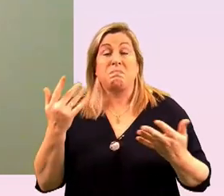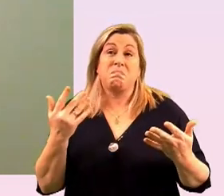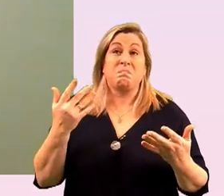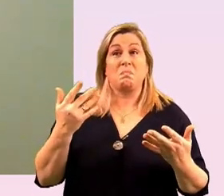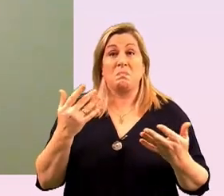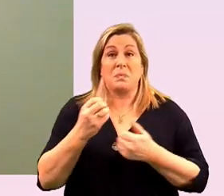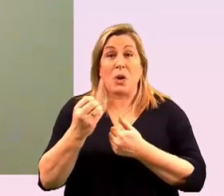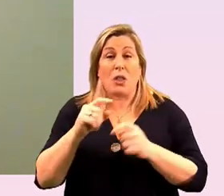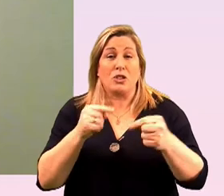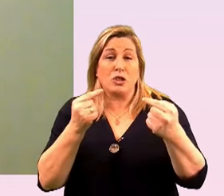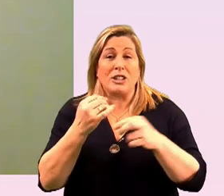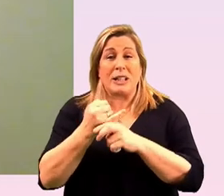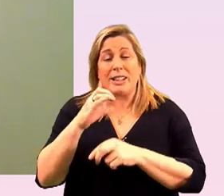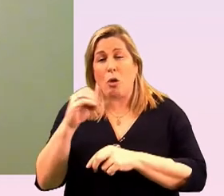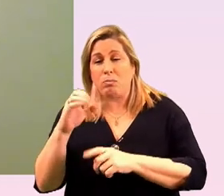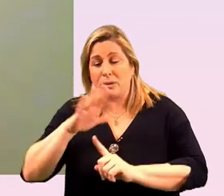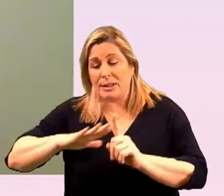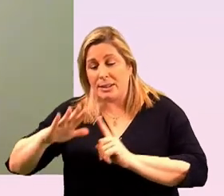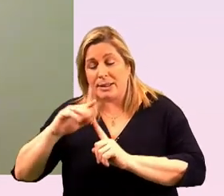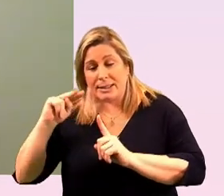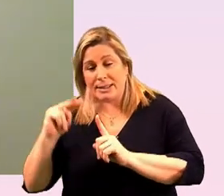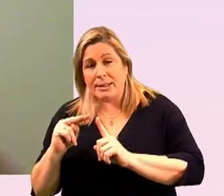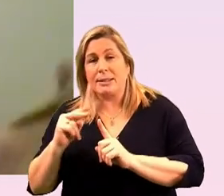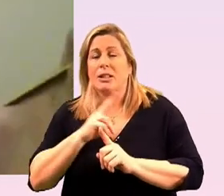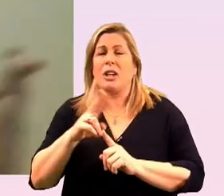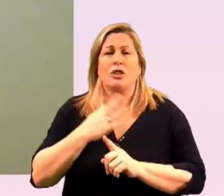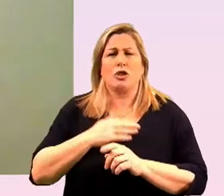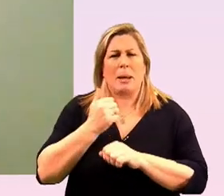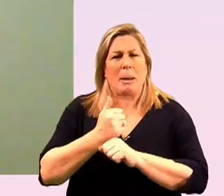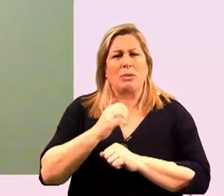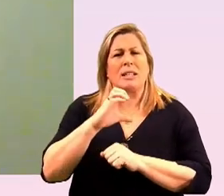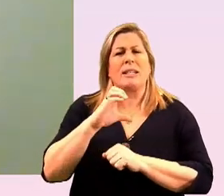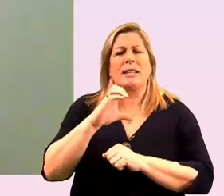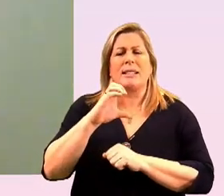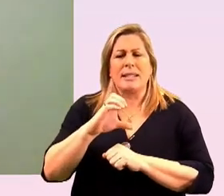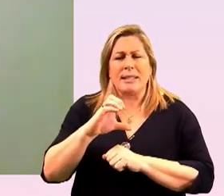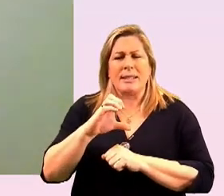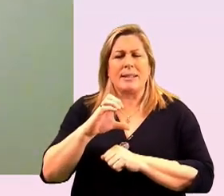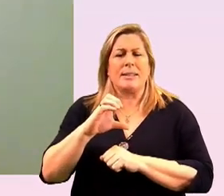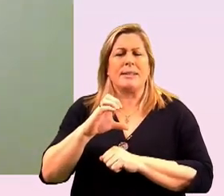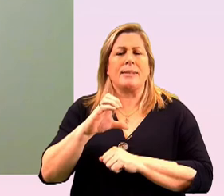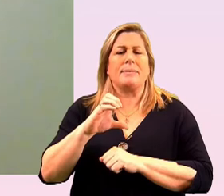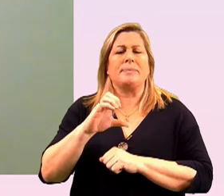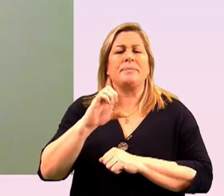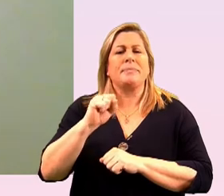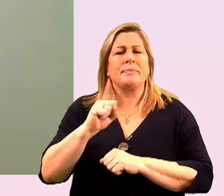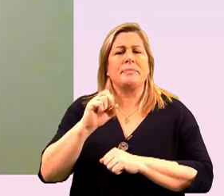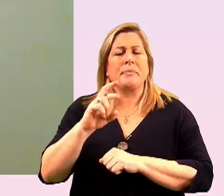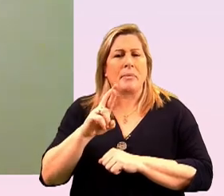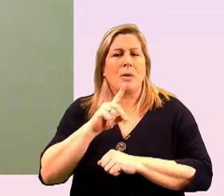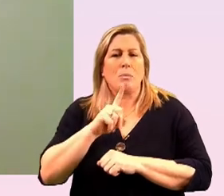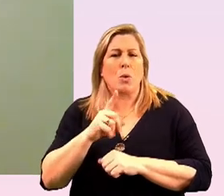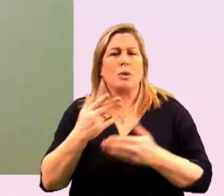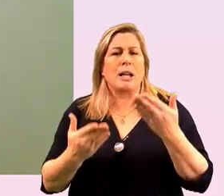other challenges in the corporate space it's around not just csr but how do we bring all our elements of culture together so whether